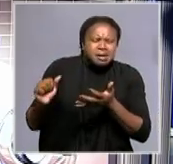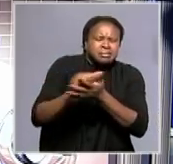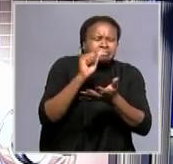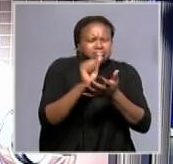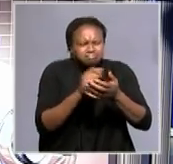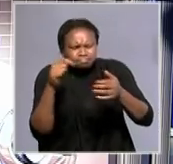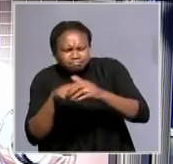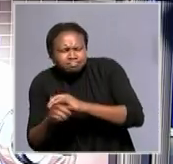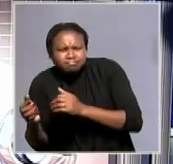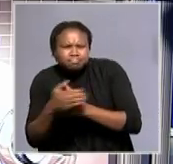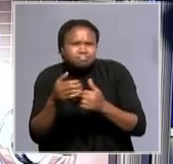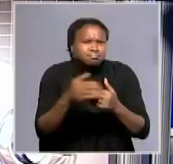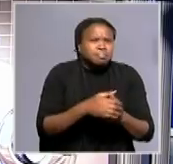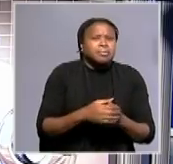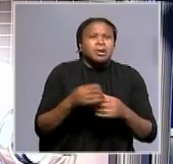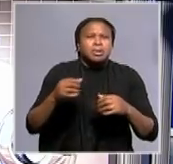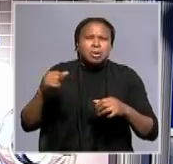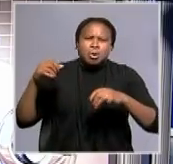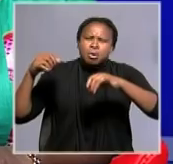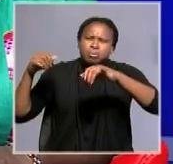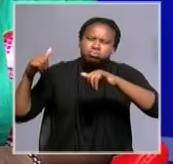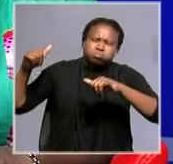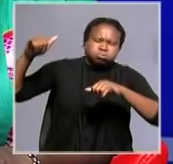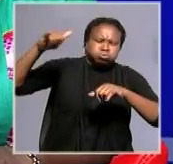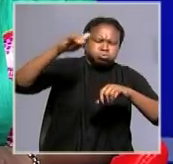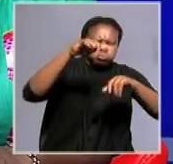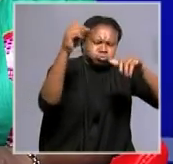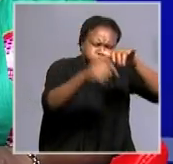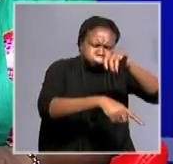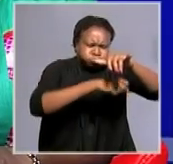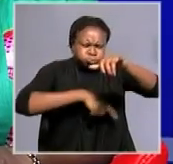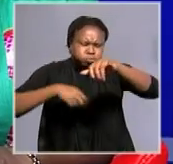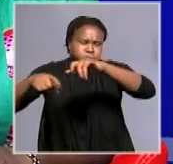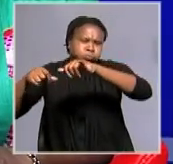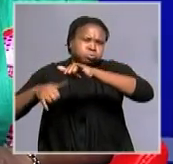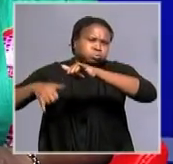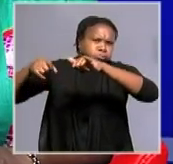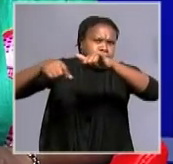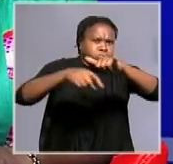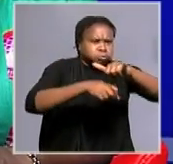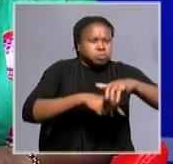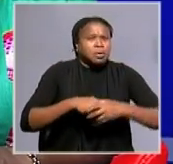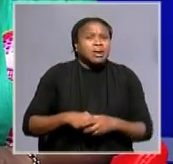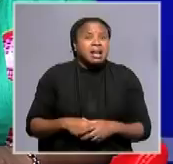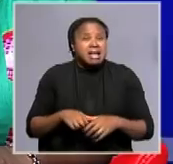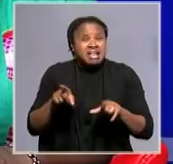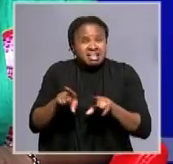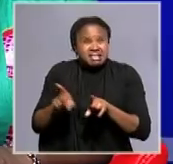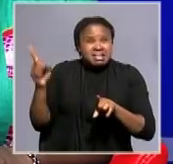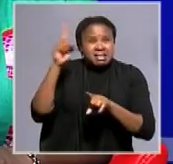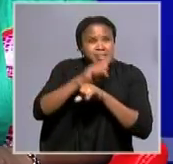the planes were bombing. That same day, the 4th of May,